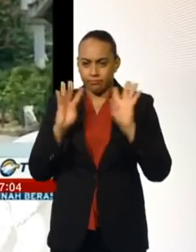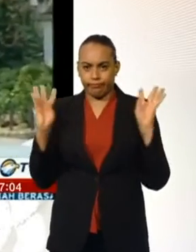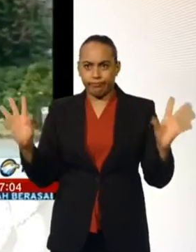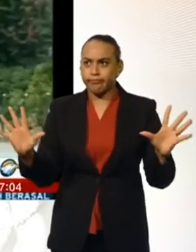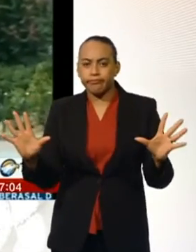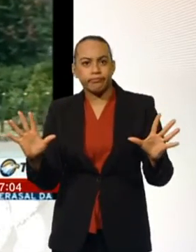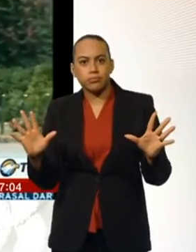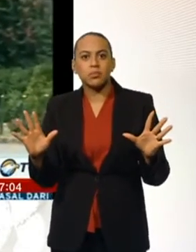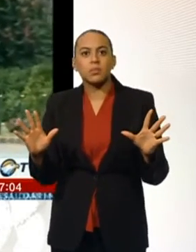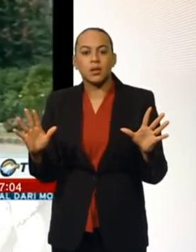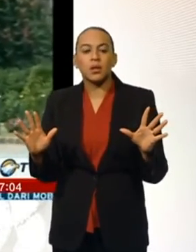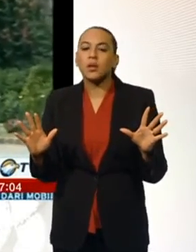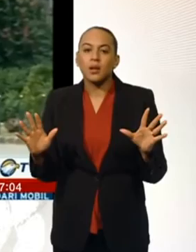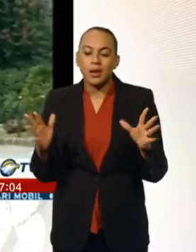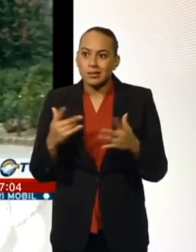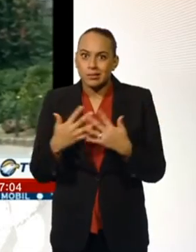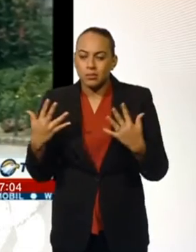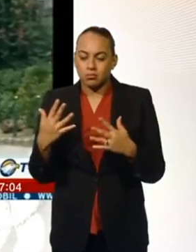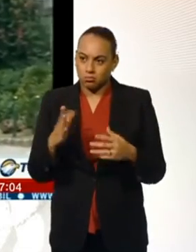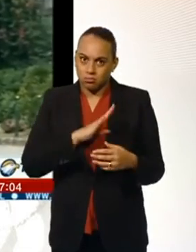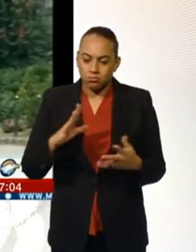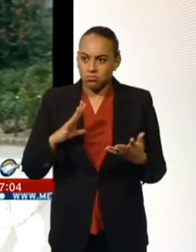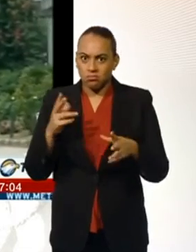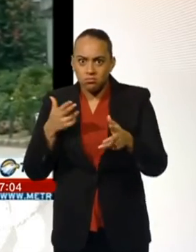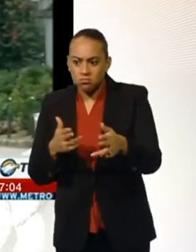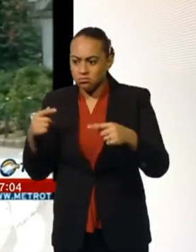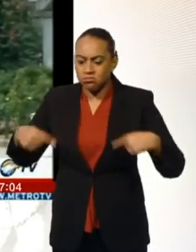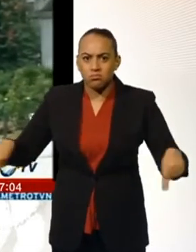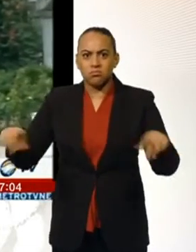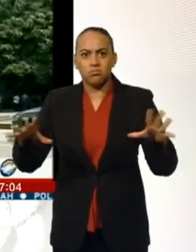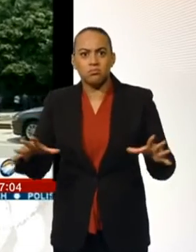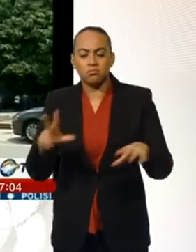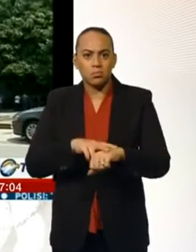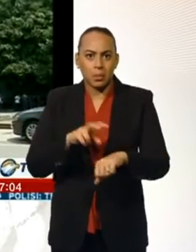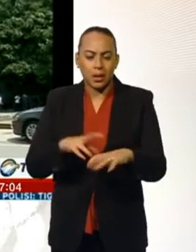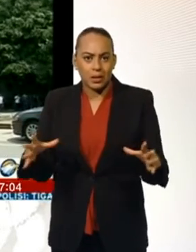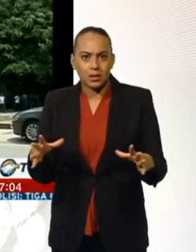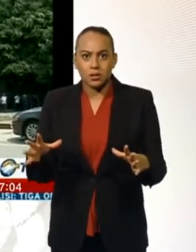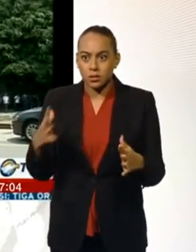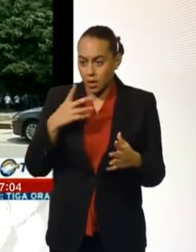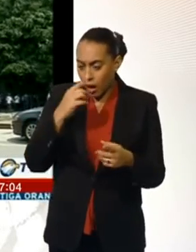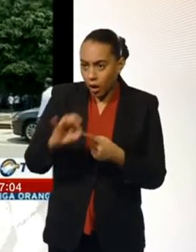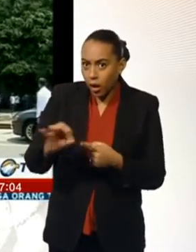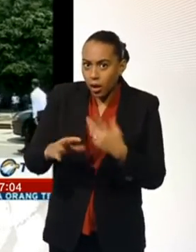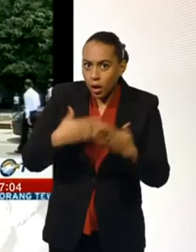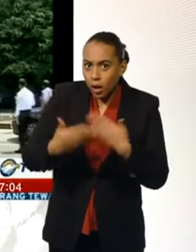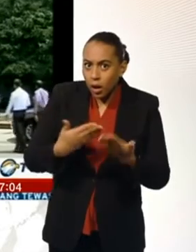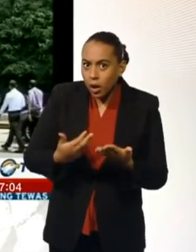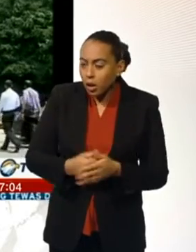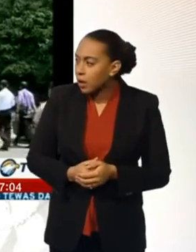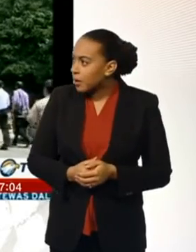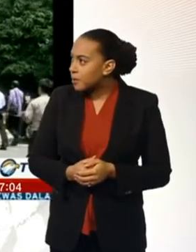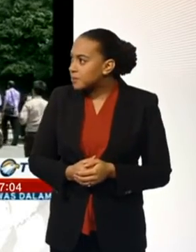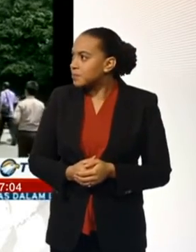building. There's a very, very heavy security presence here at the moment. And if you want, I can go into detail about that. Yes, please do,